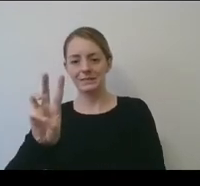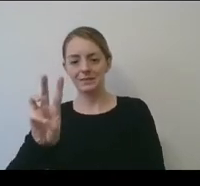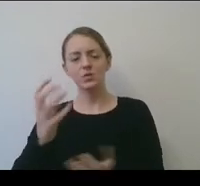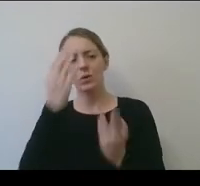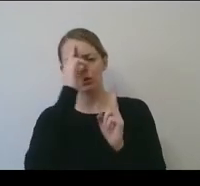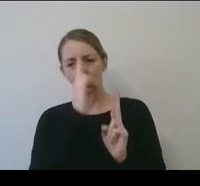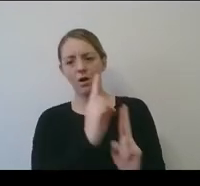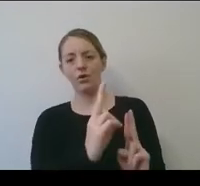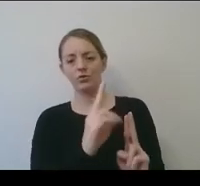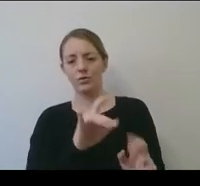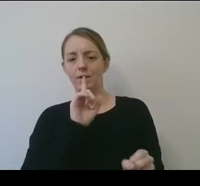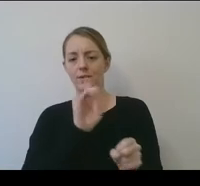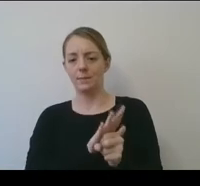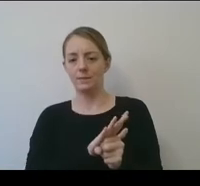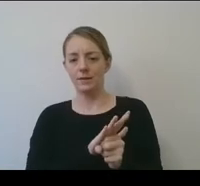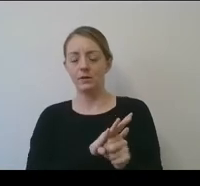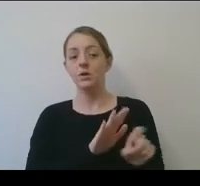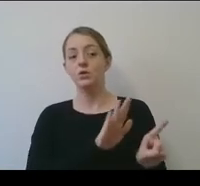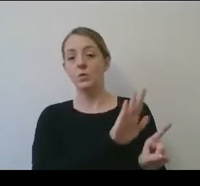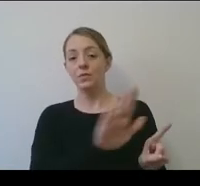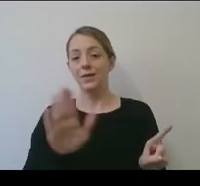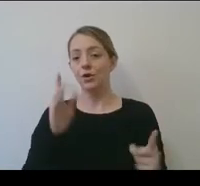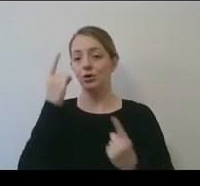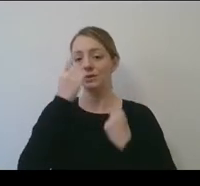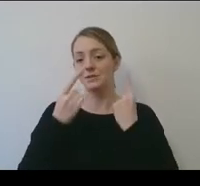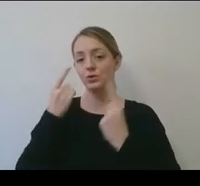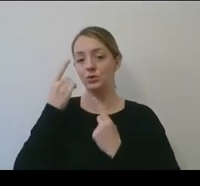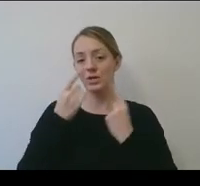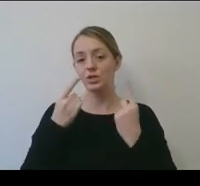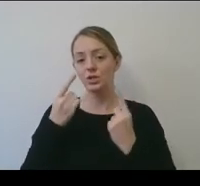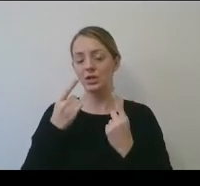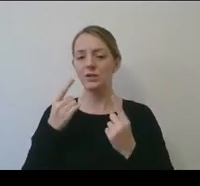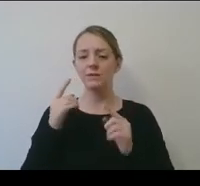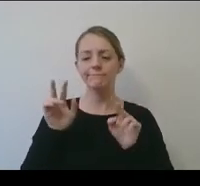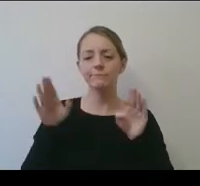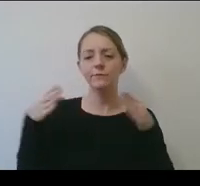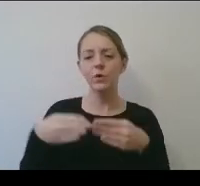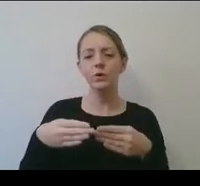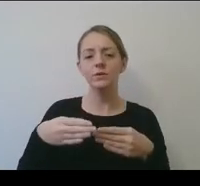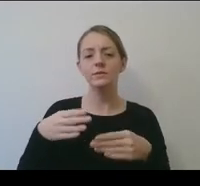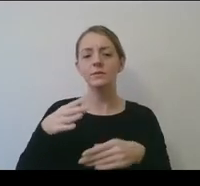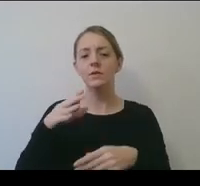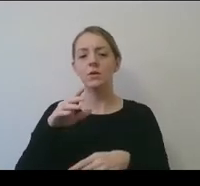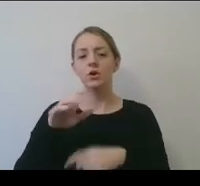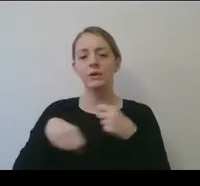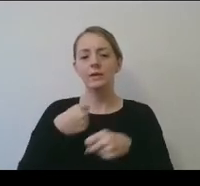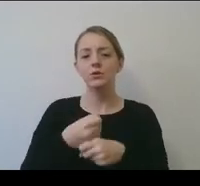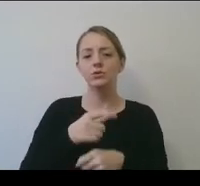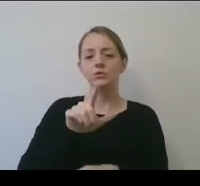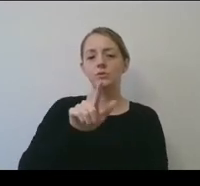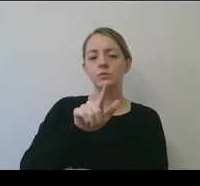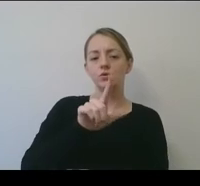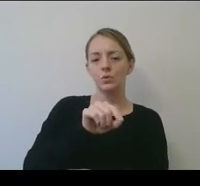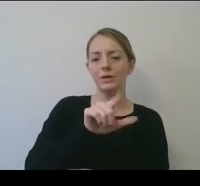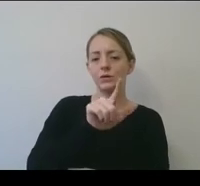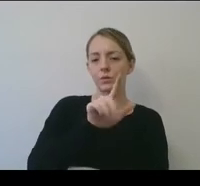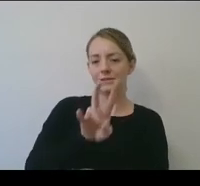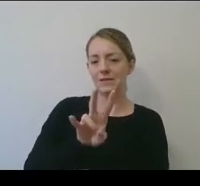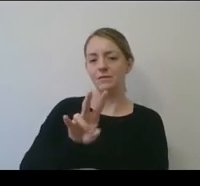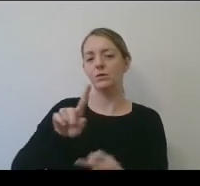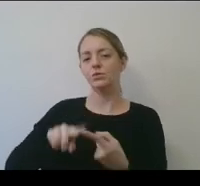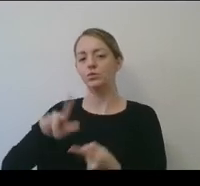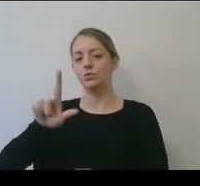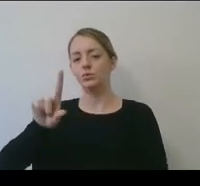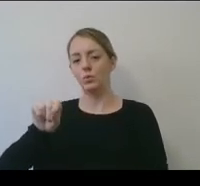commitments. So their consideration is in the years of 27 through 31. We have launched the bid process for those Final